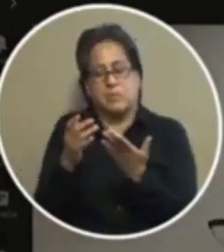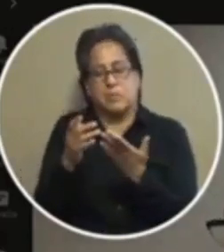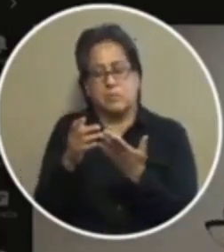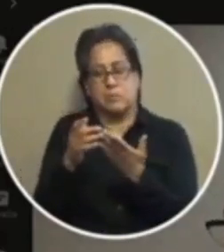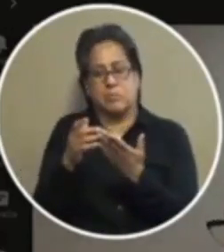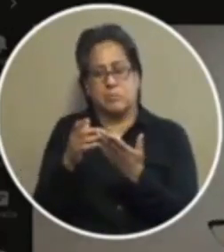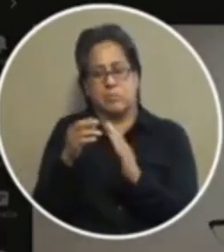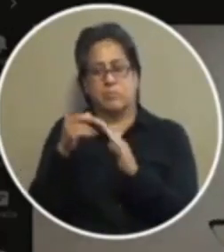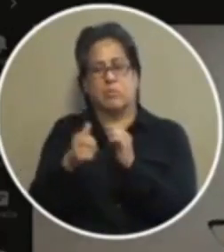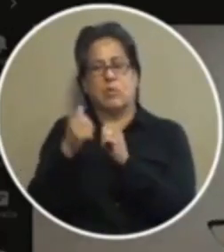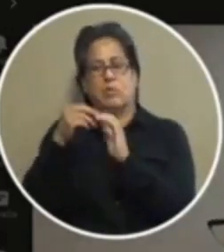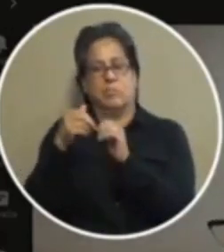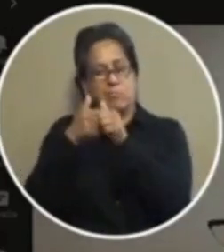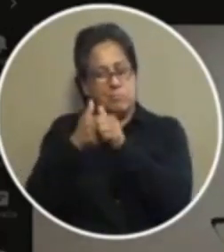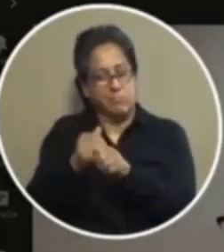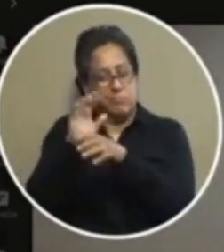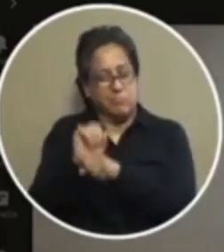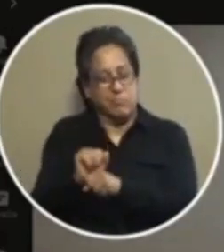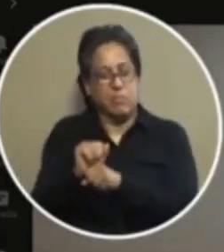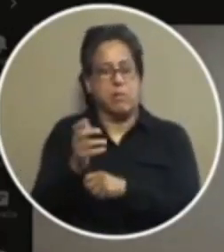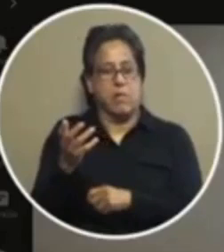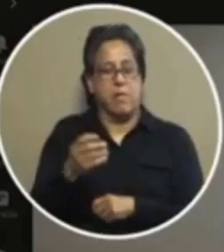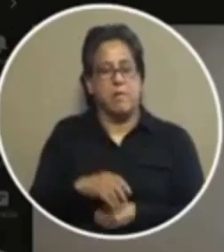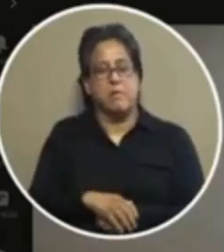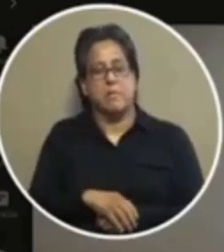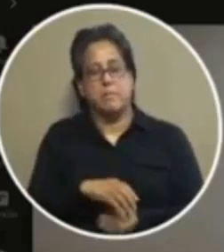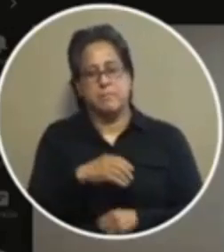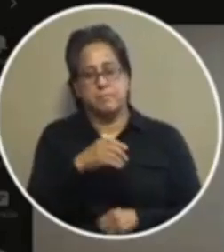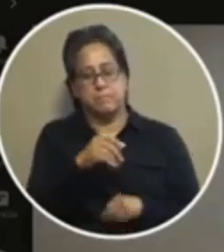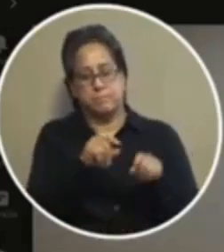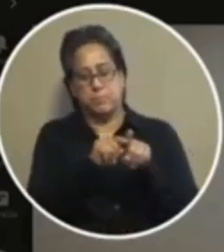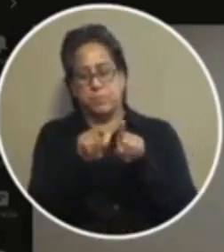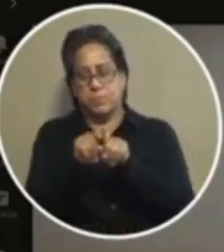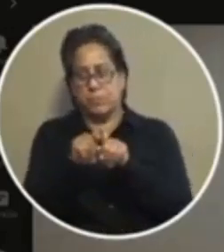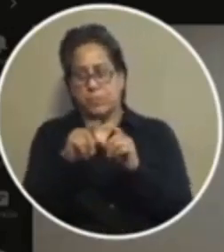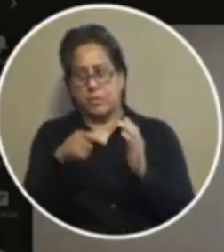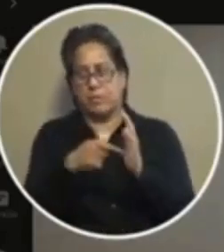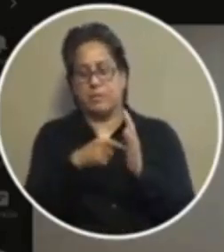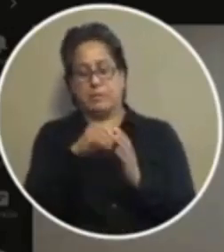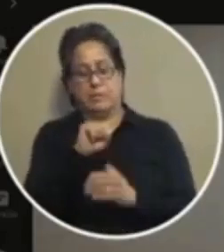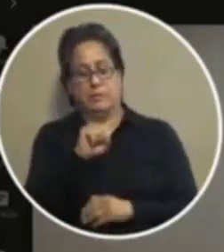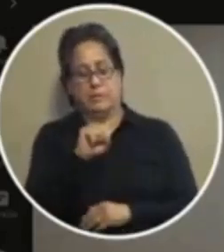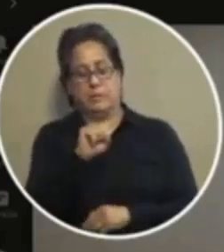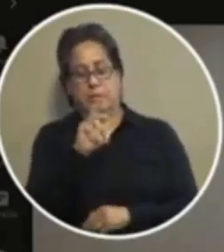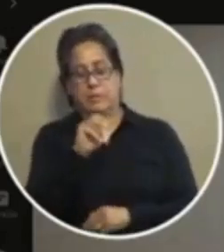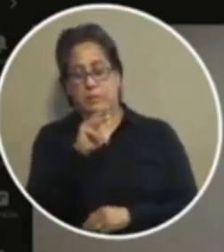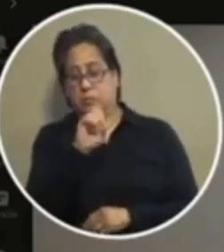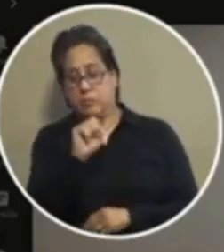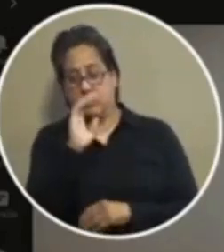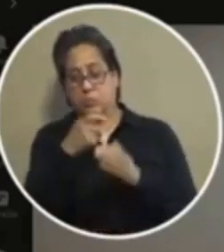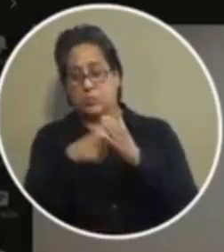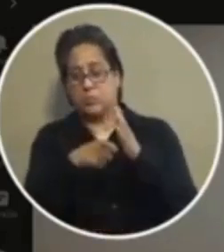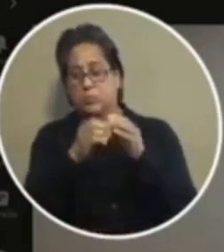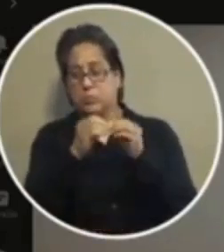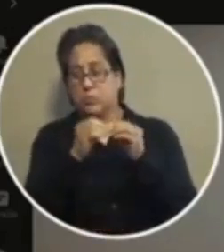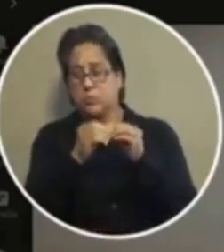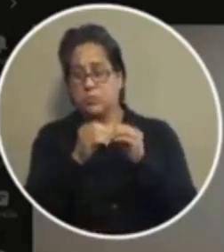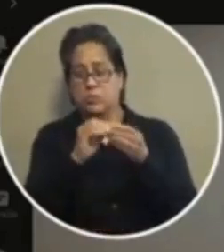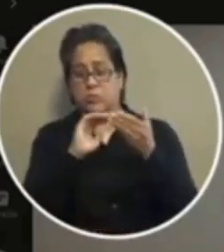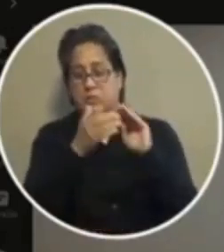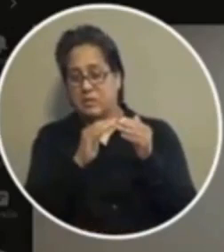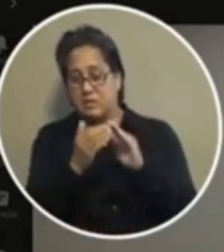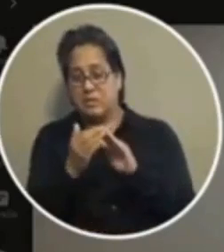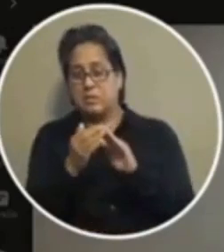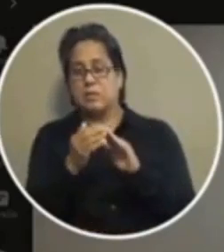than the exception it's a high percentage yes sir and also uh doesn't summons also cost additional costs to the to the